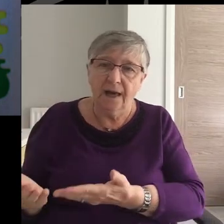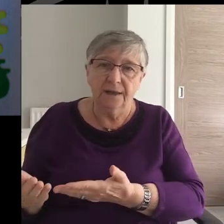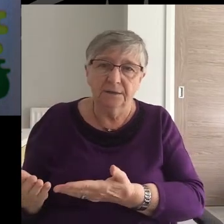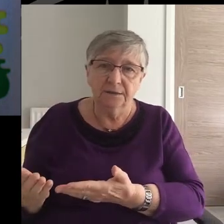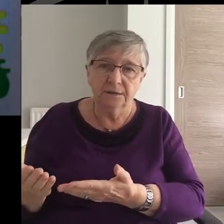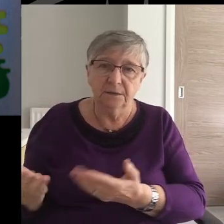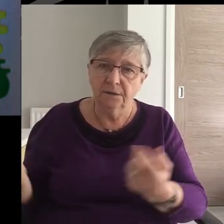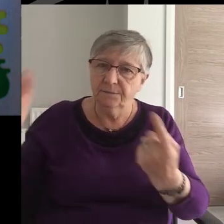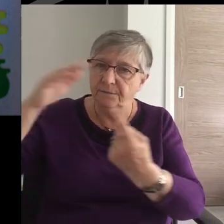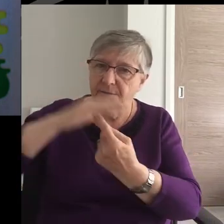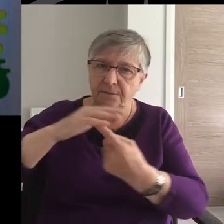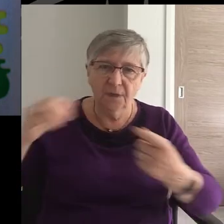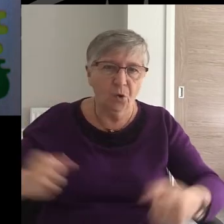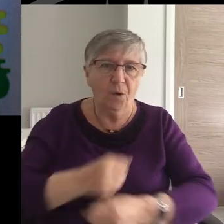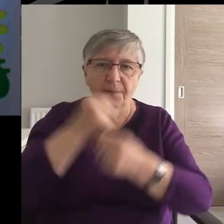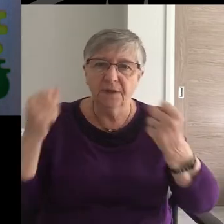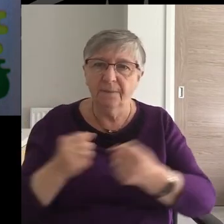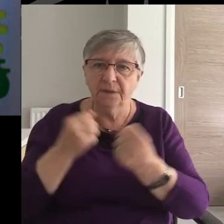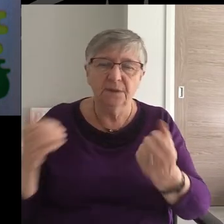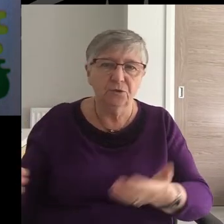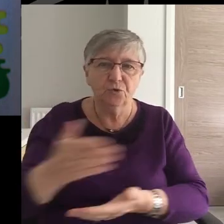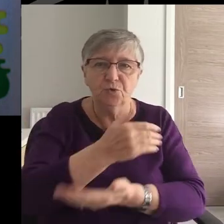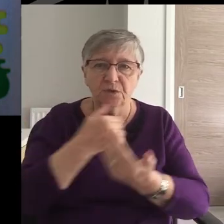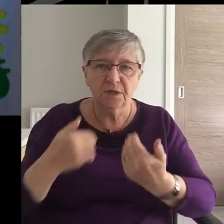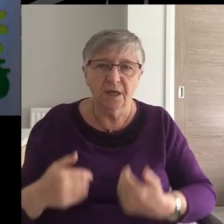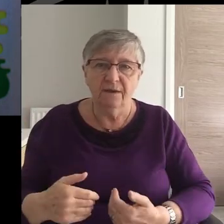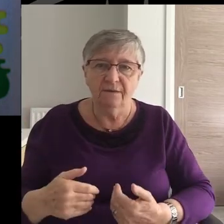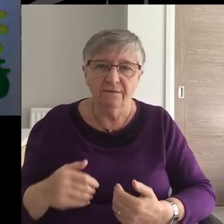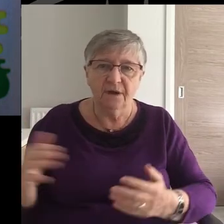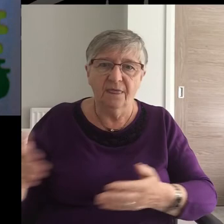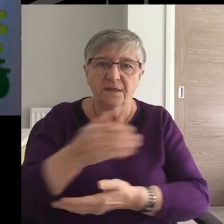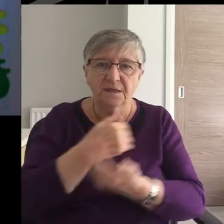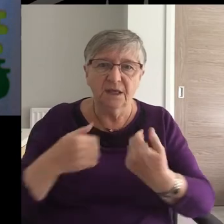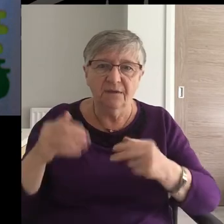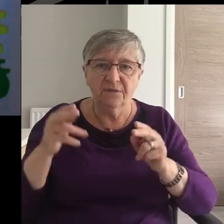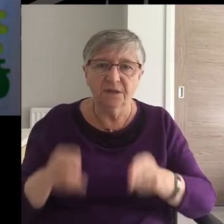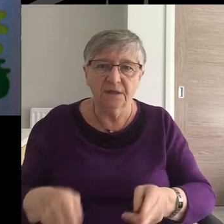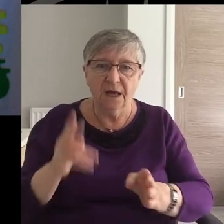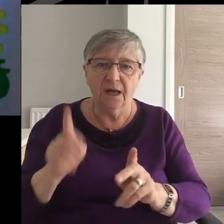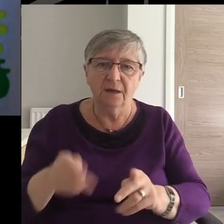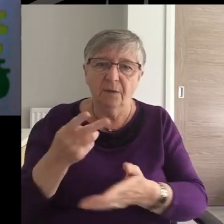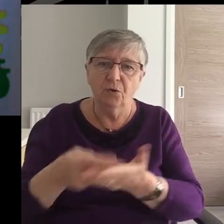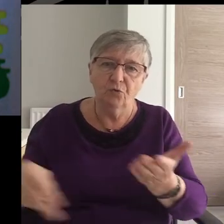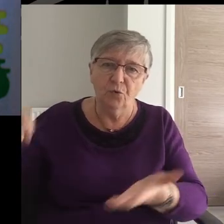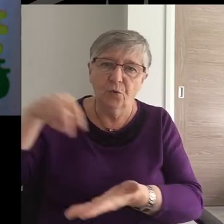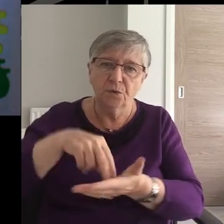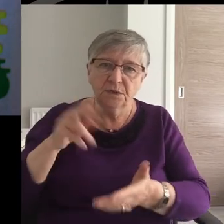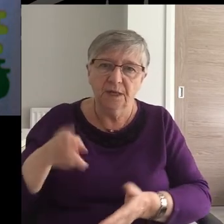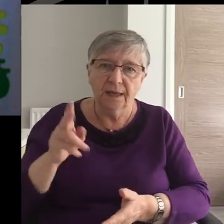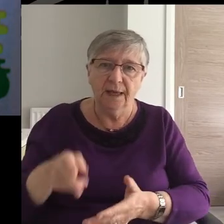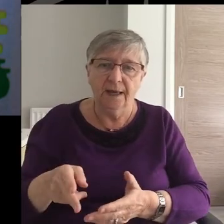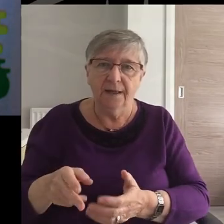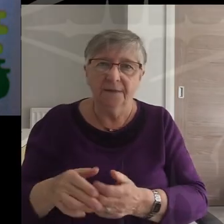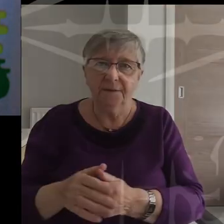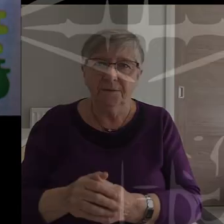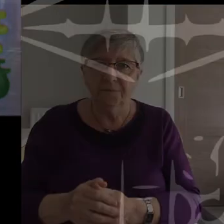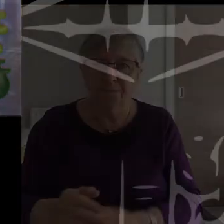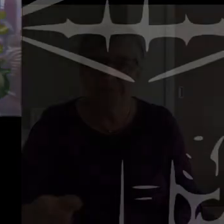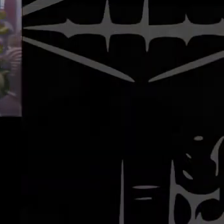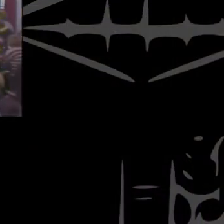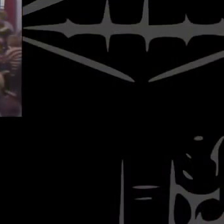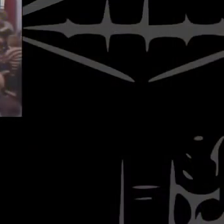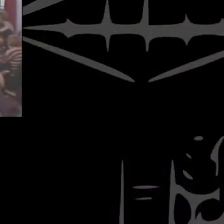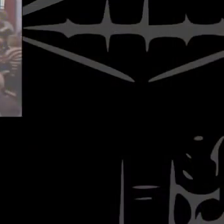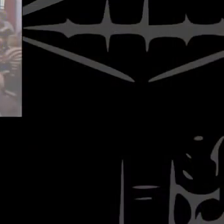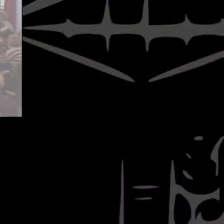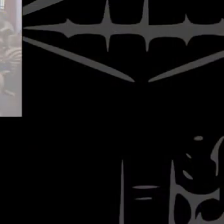hand, omnipotent to save. The Savior died but rose again. Amen.